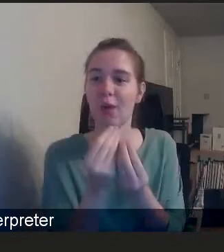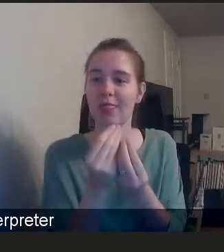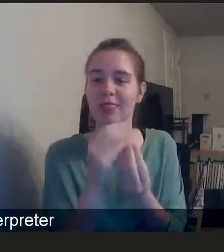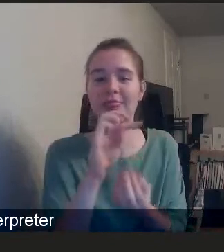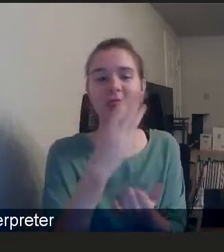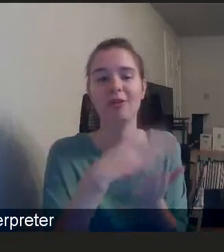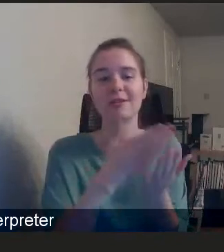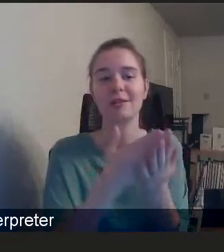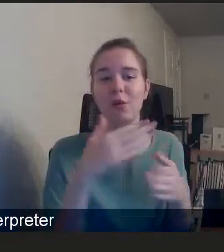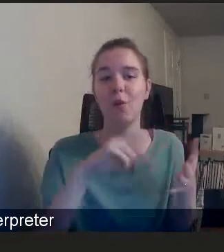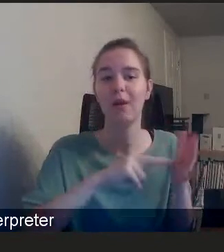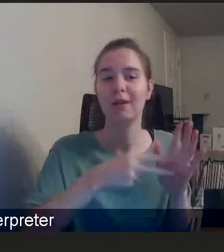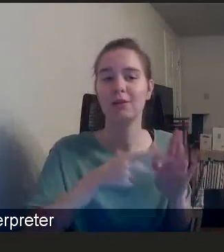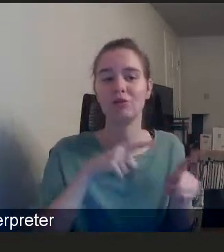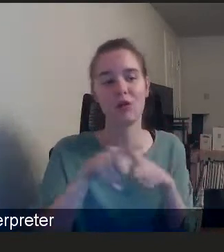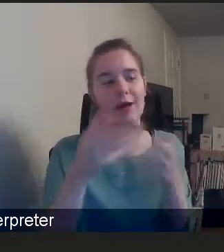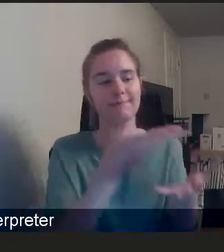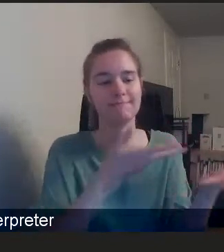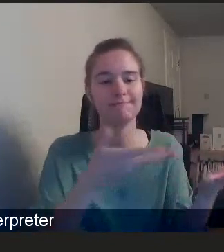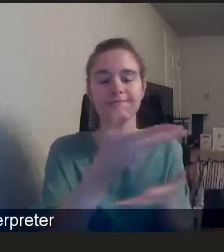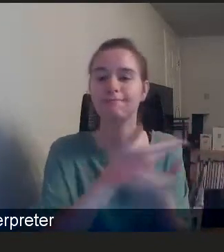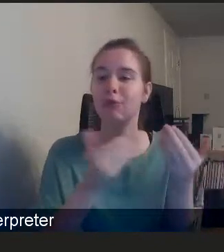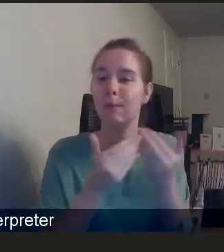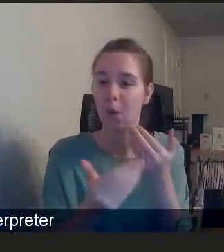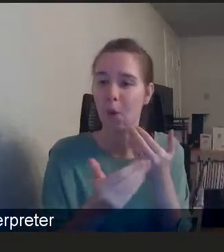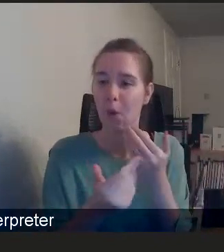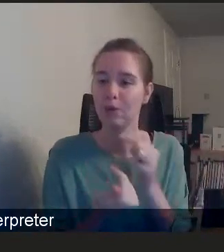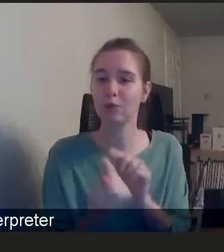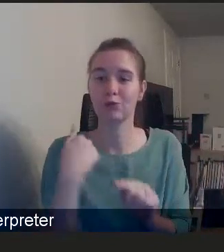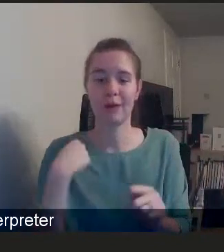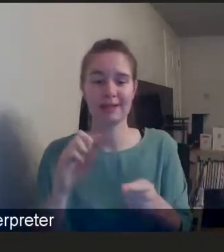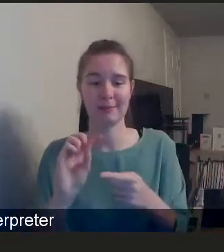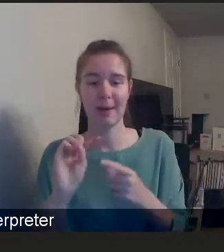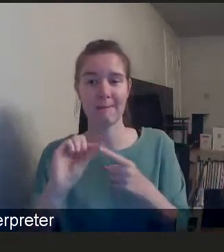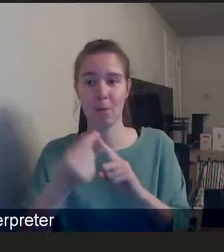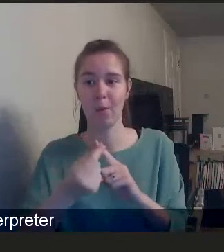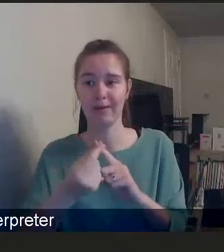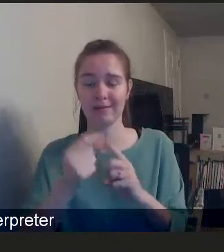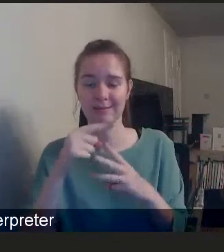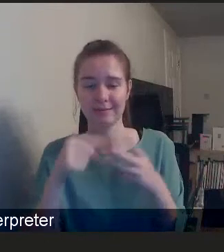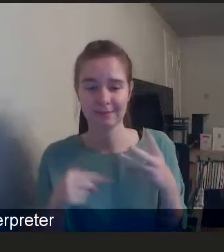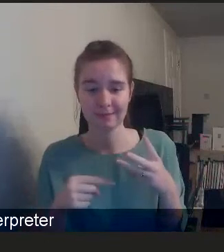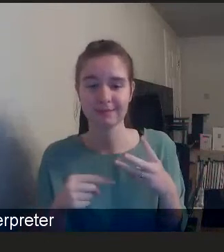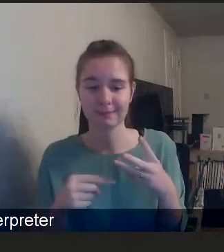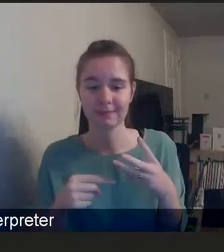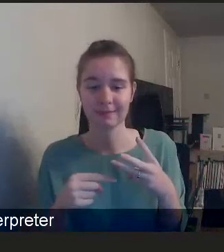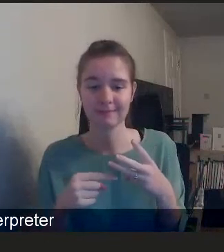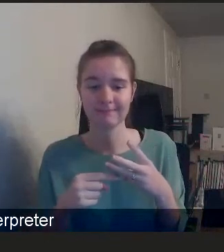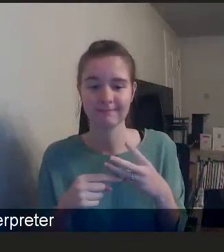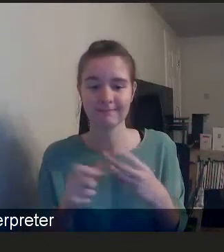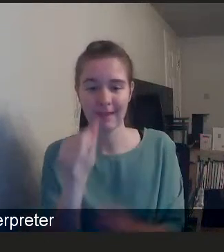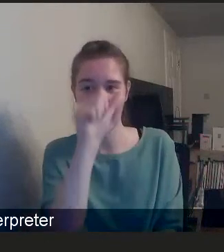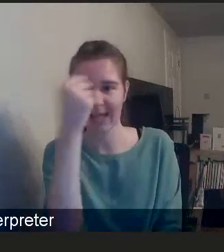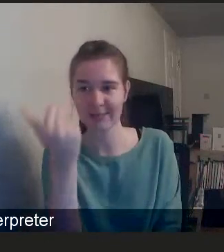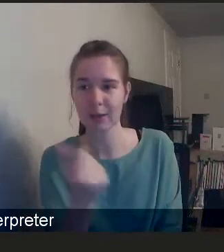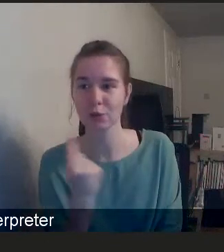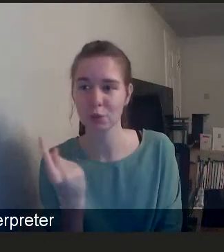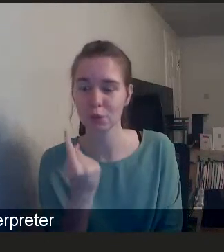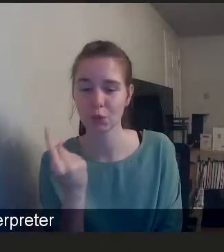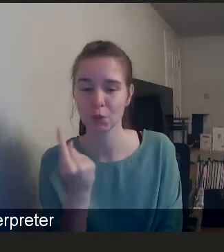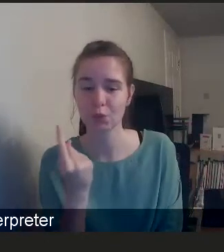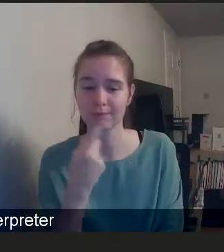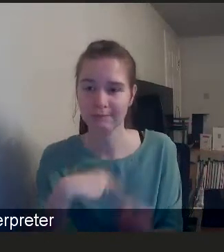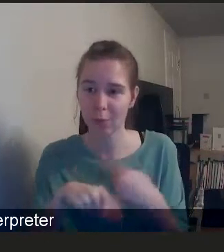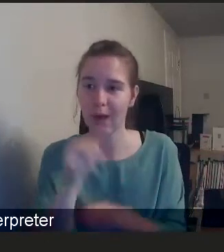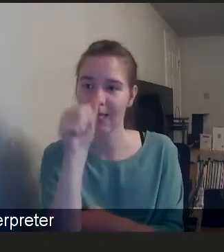organisation. And that goes back to one of my points in my three point plan. So it's it's who are the experts in this? And it's about